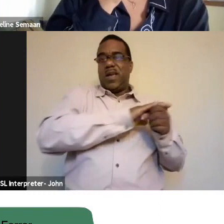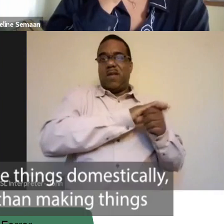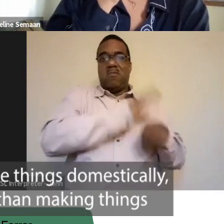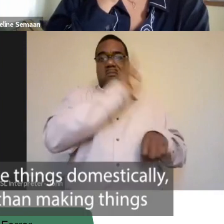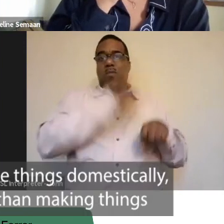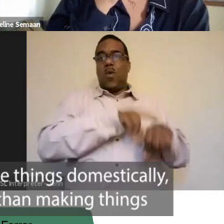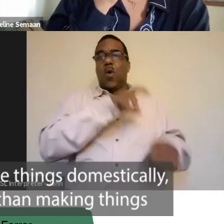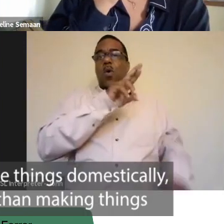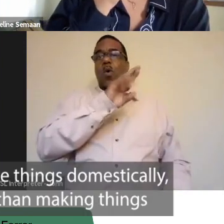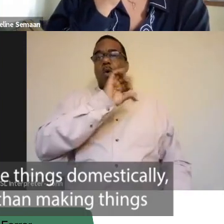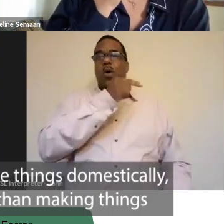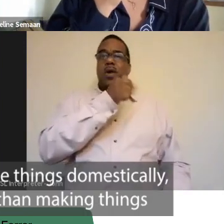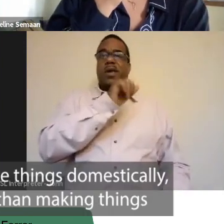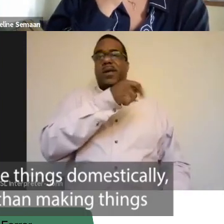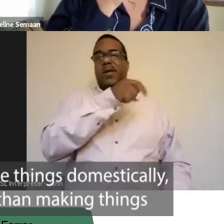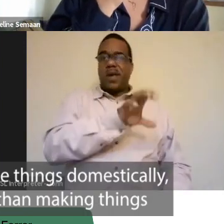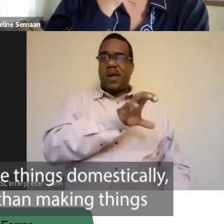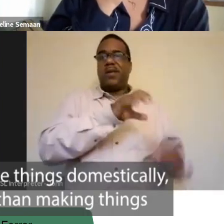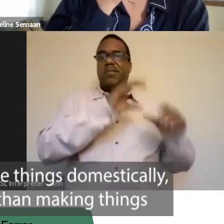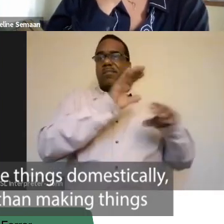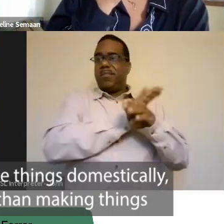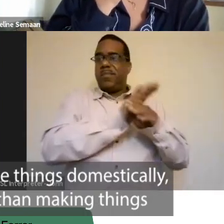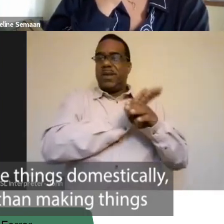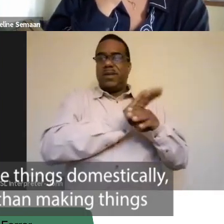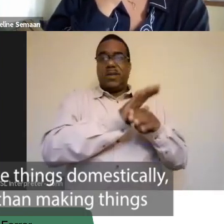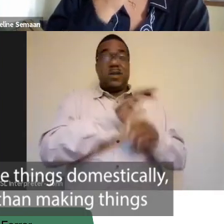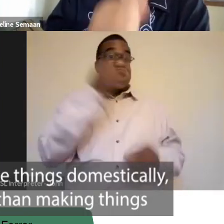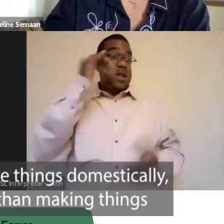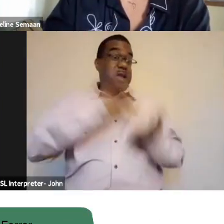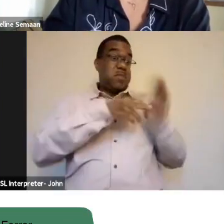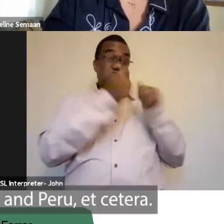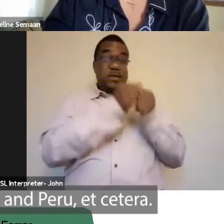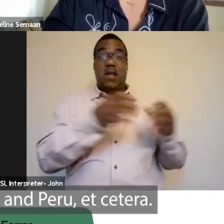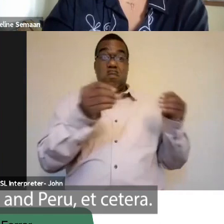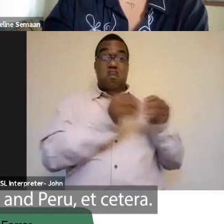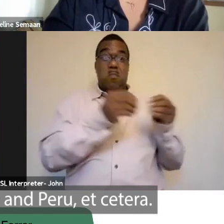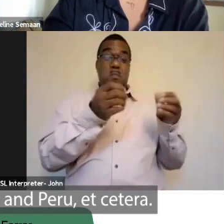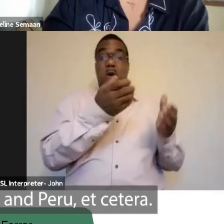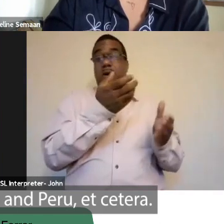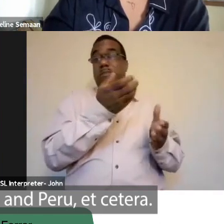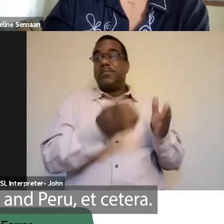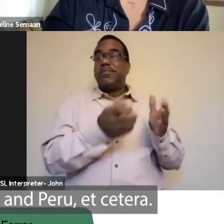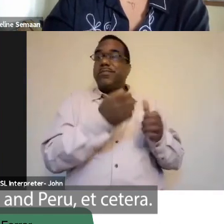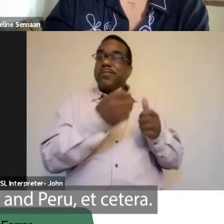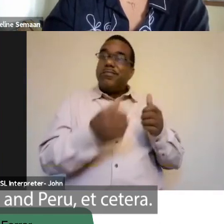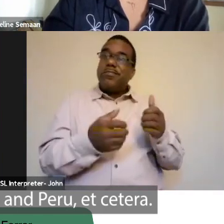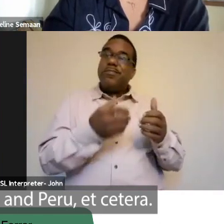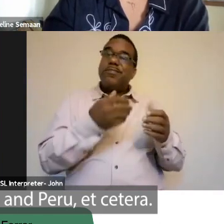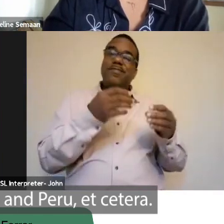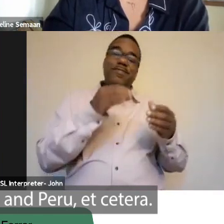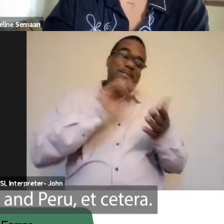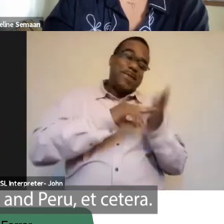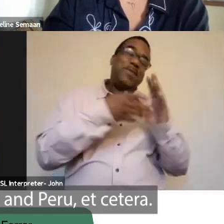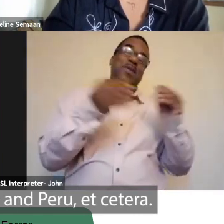compete because when you make things domestically, it's more expensive than making things in China, in Vietnam, in